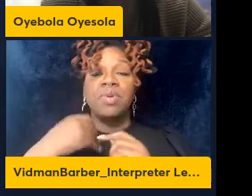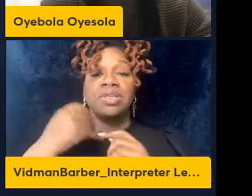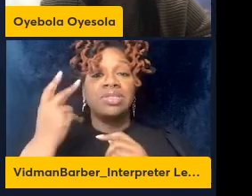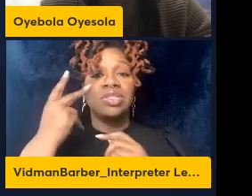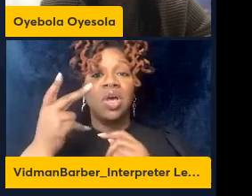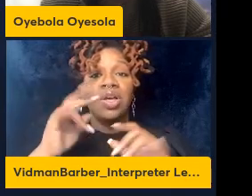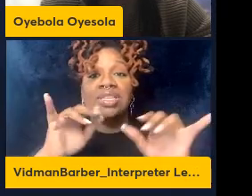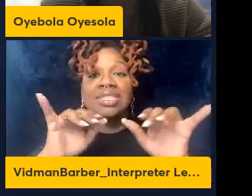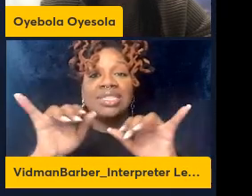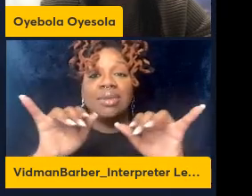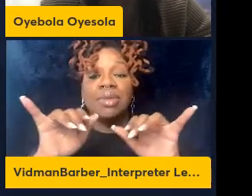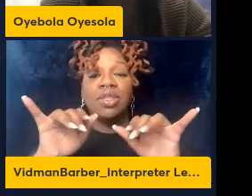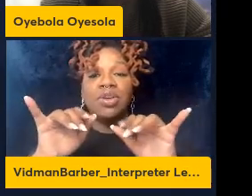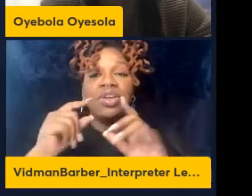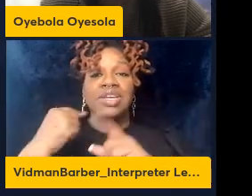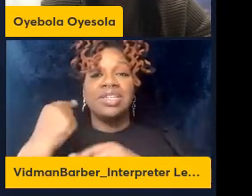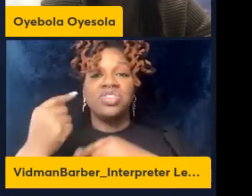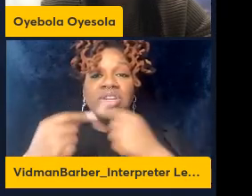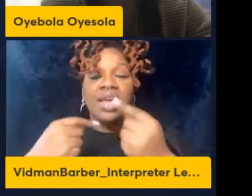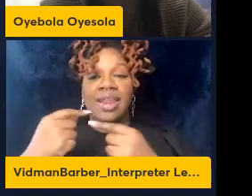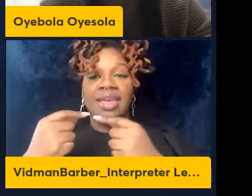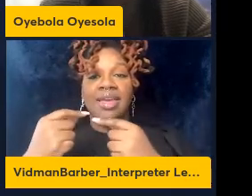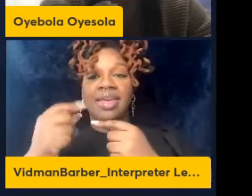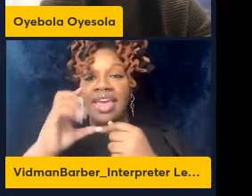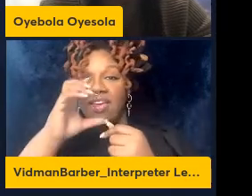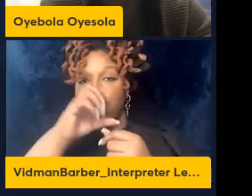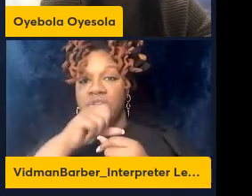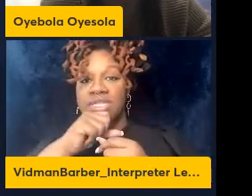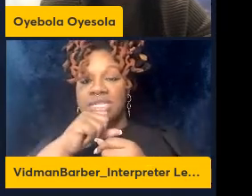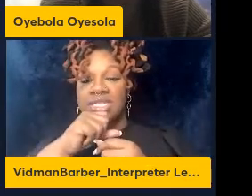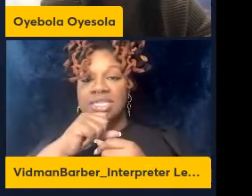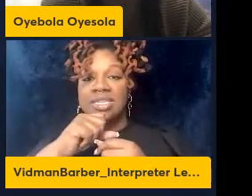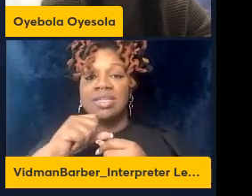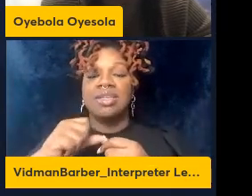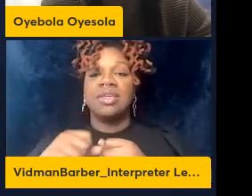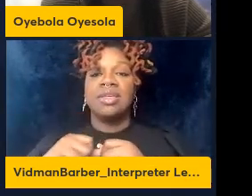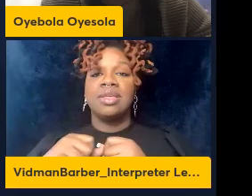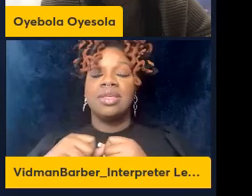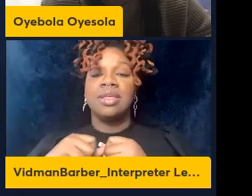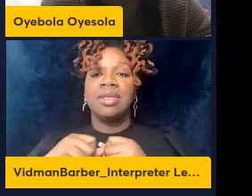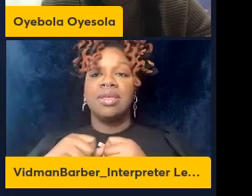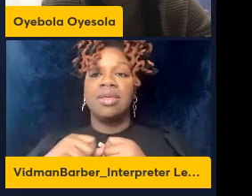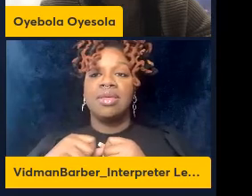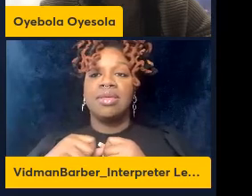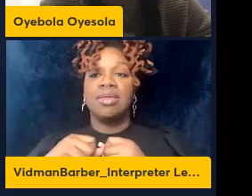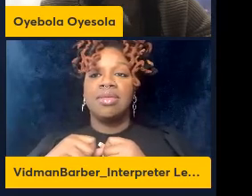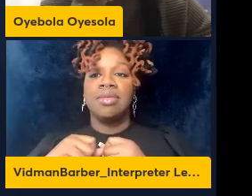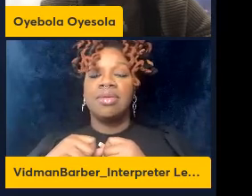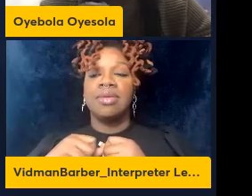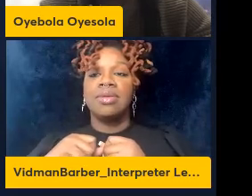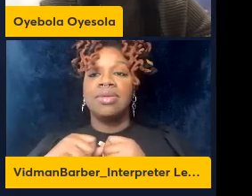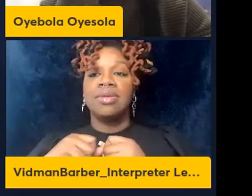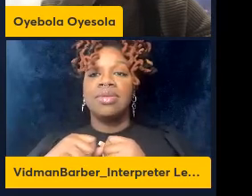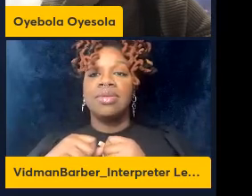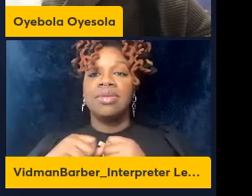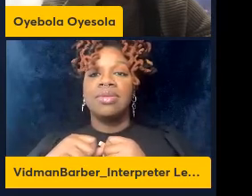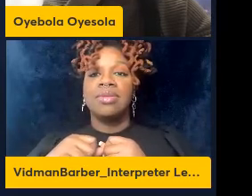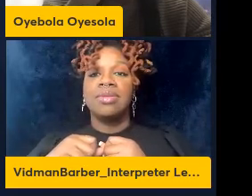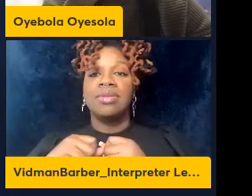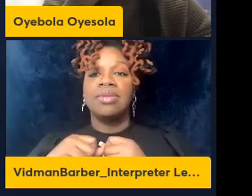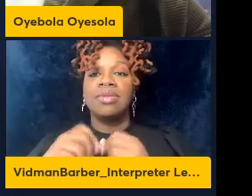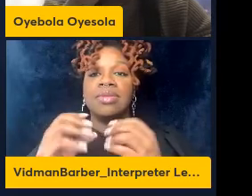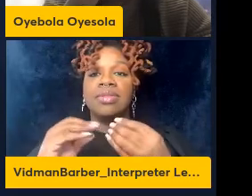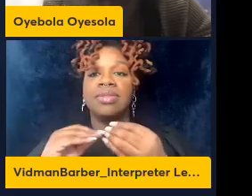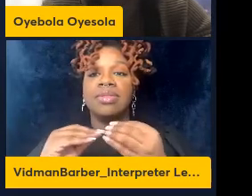influences on warm body so warm body here is defined as the number of worms